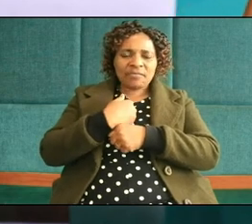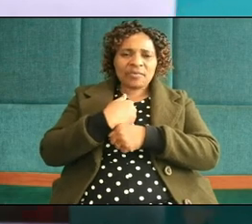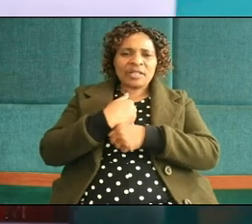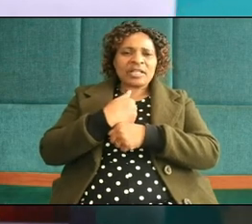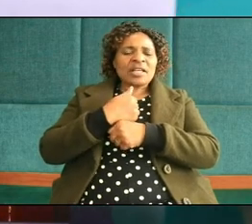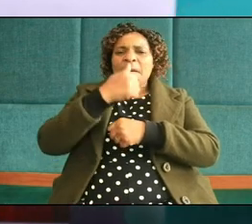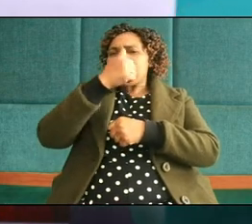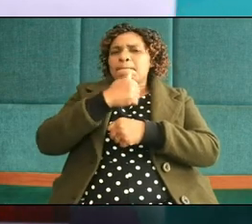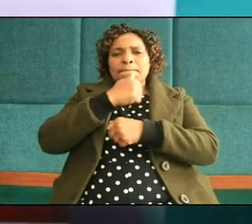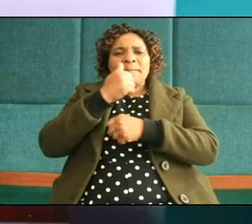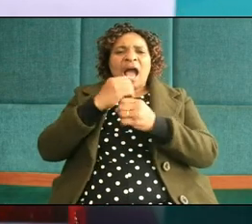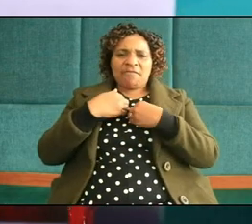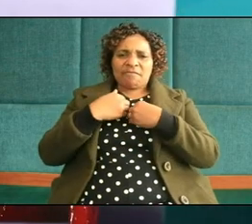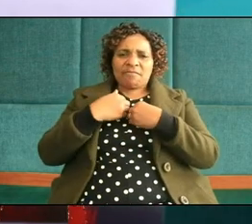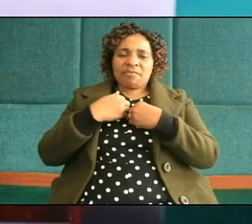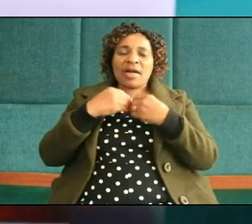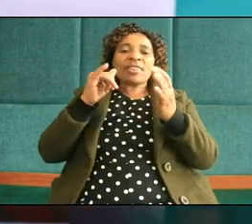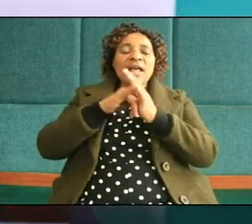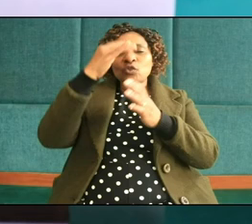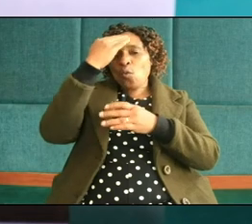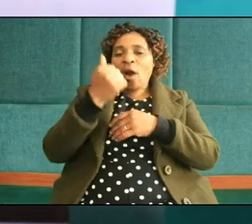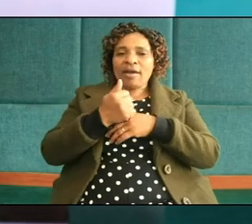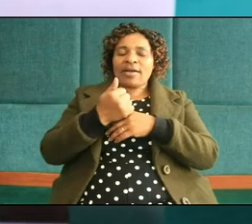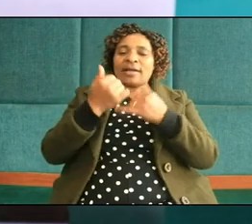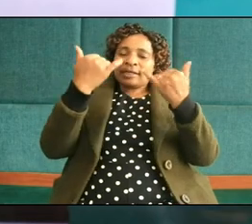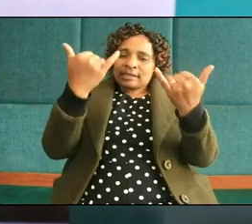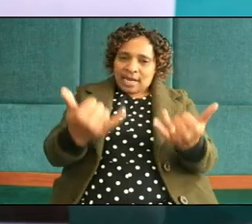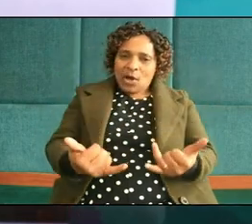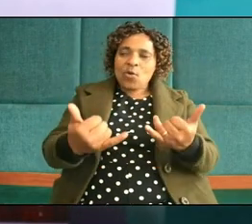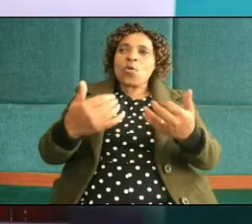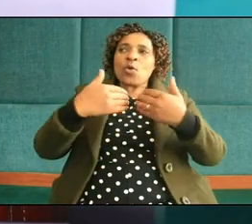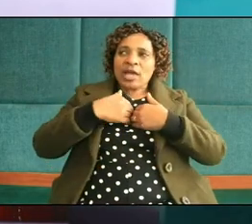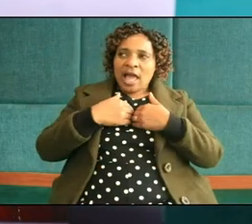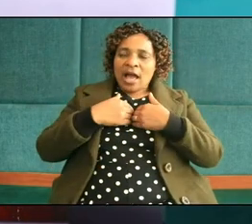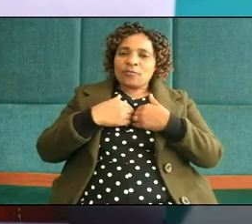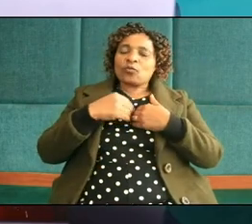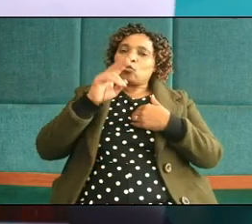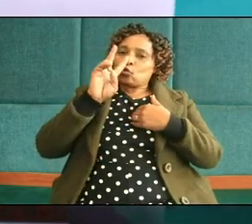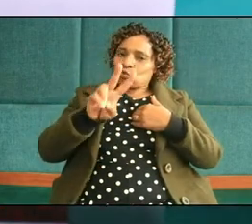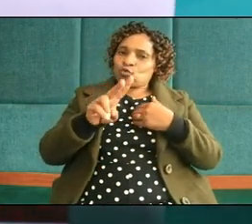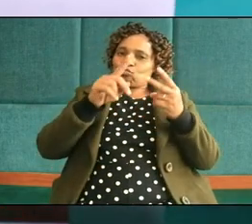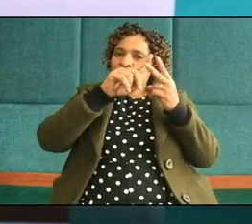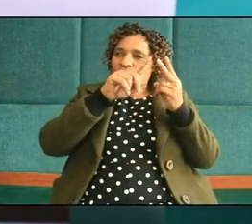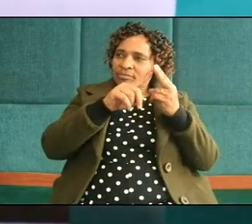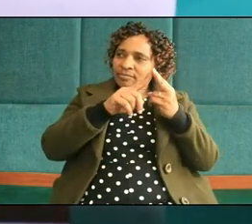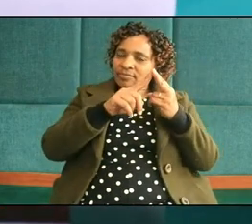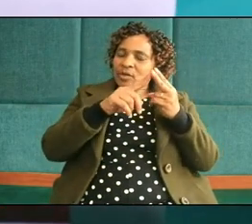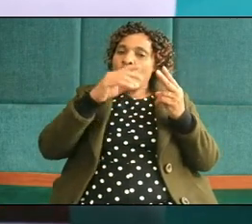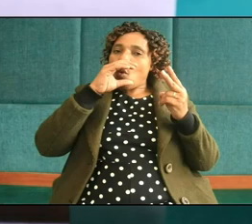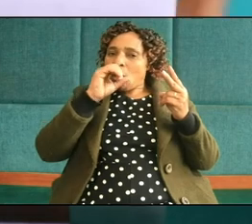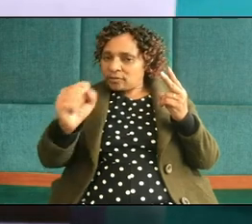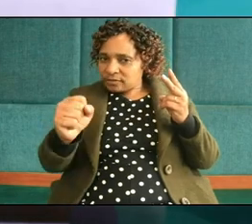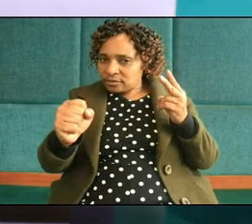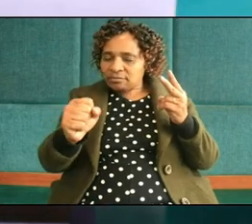that's why here now we have this complexity here we here have wolves